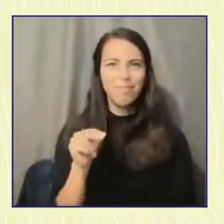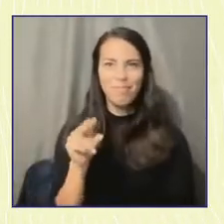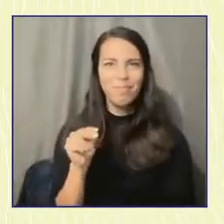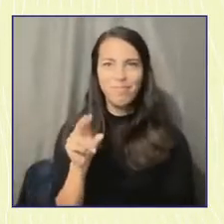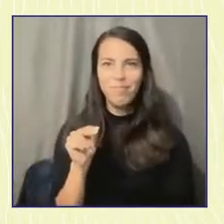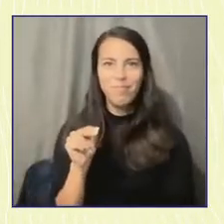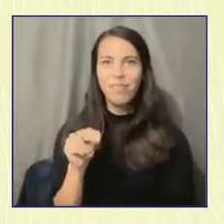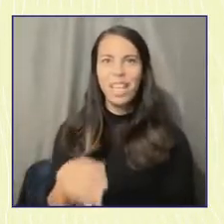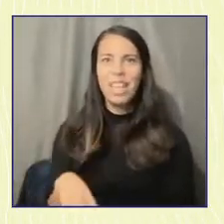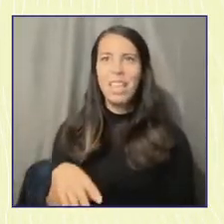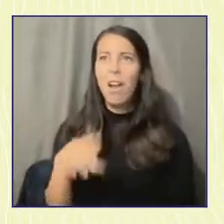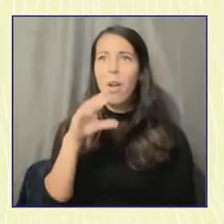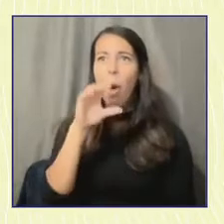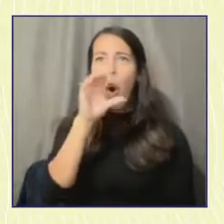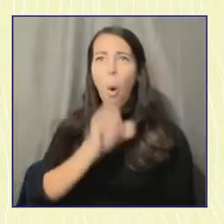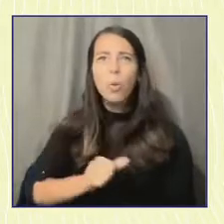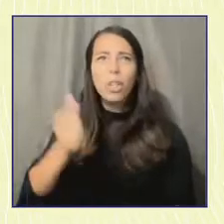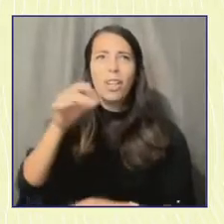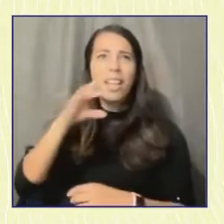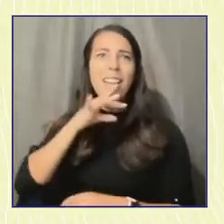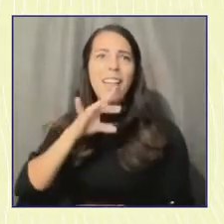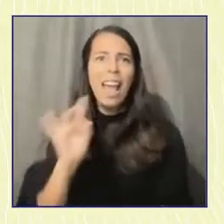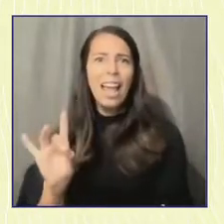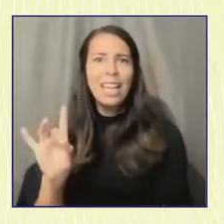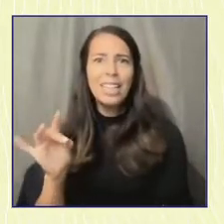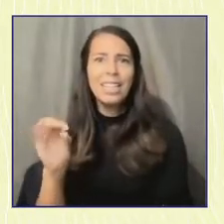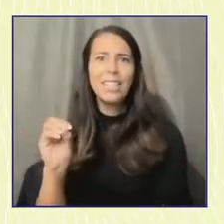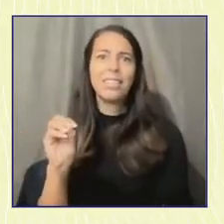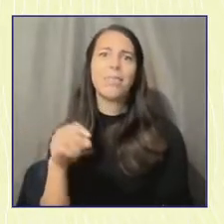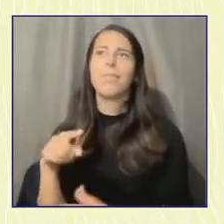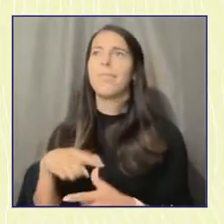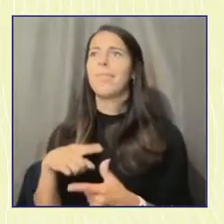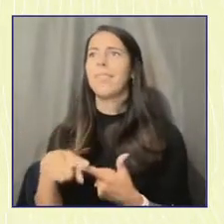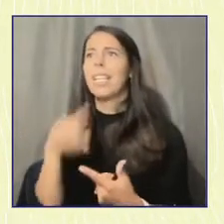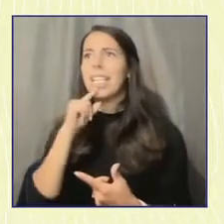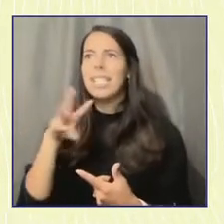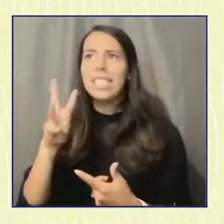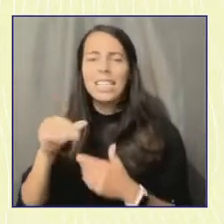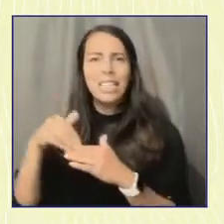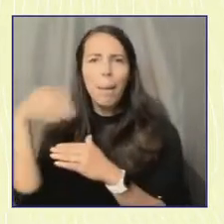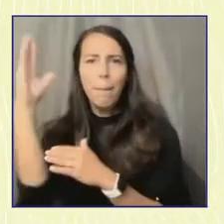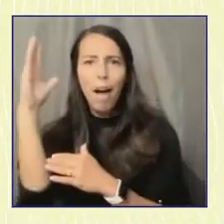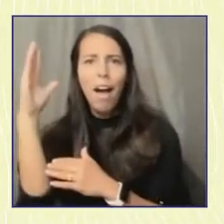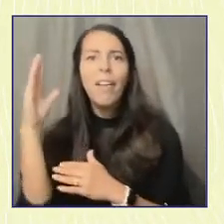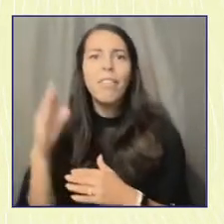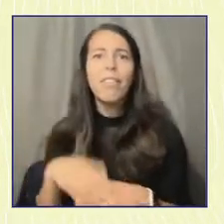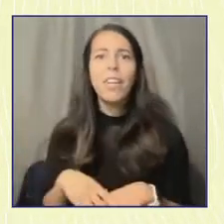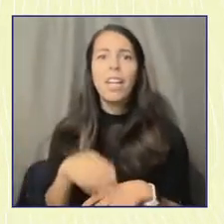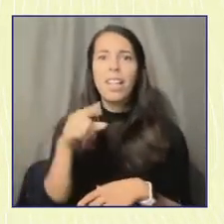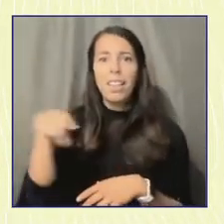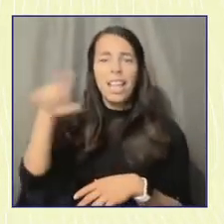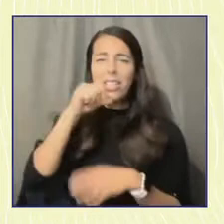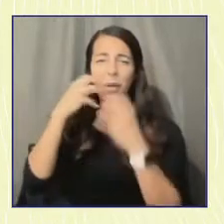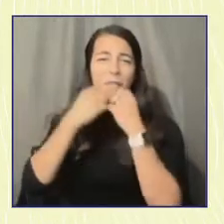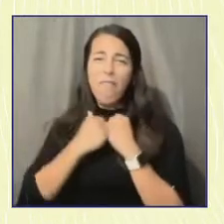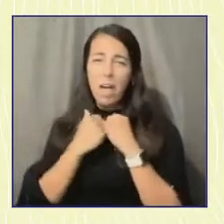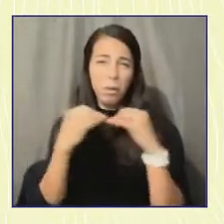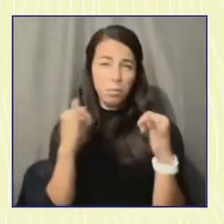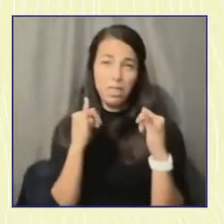80 years old making decisions for us and not actually thinking about what we value, that's an issue.